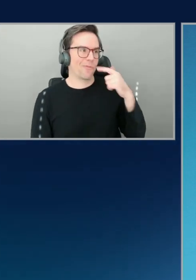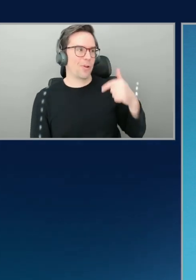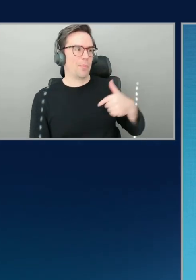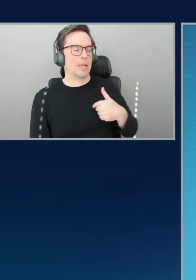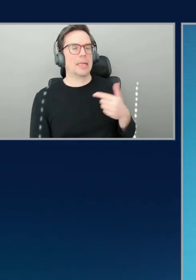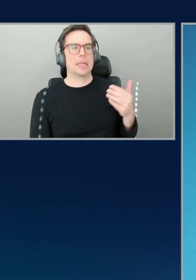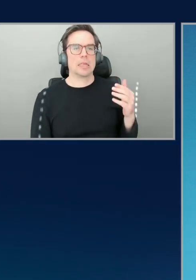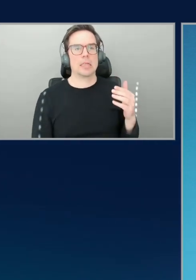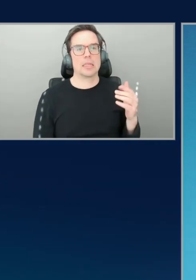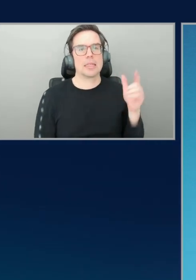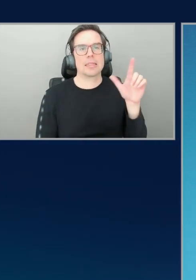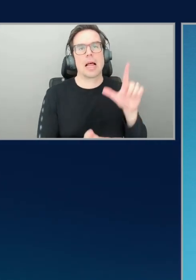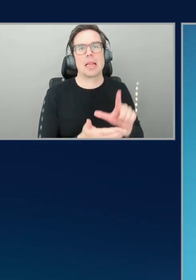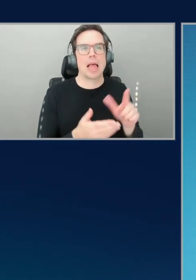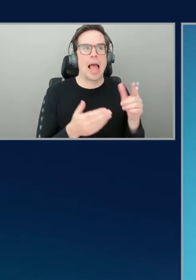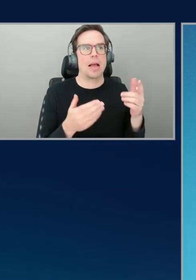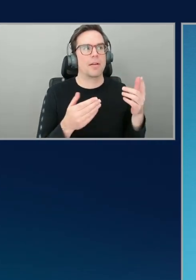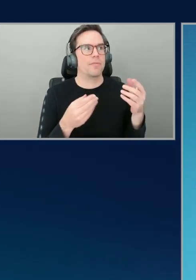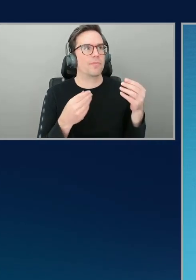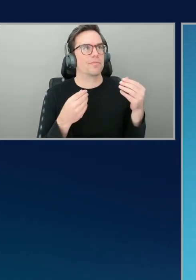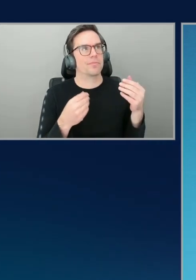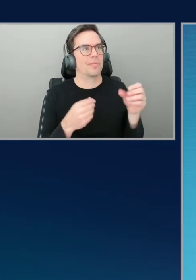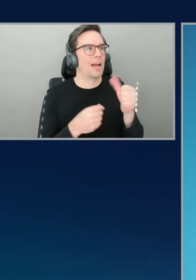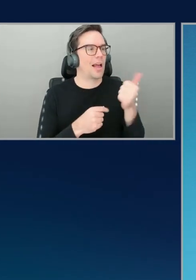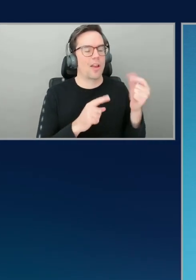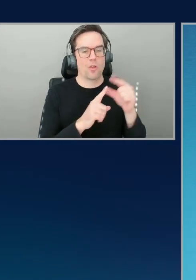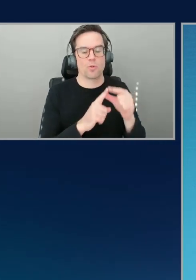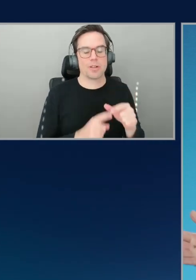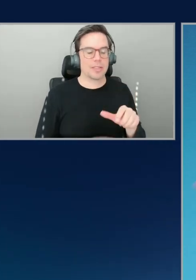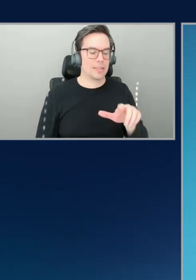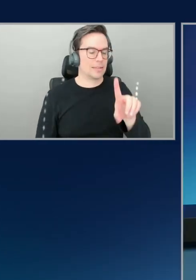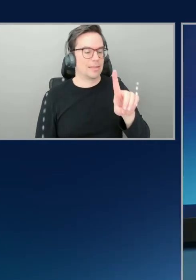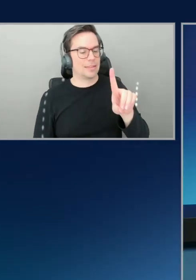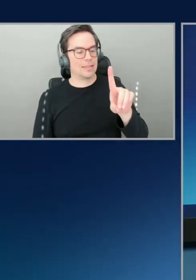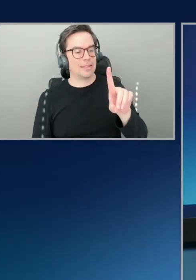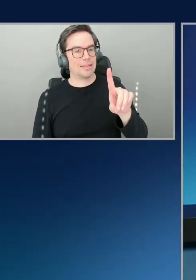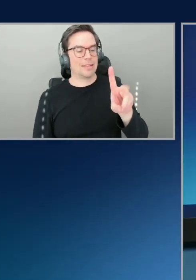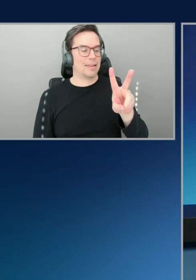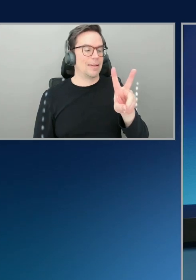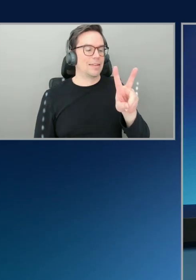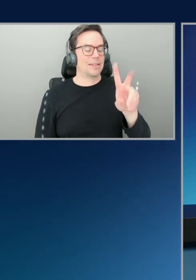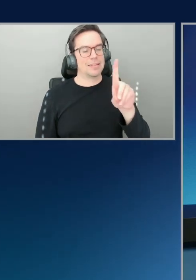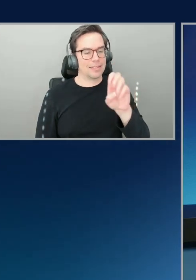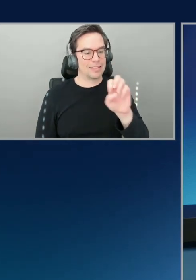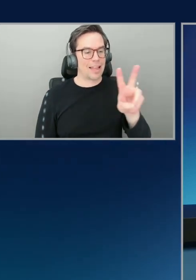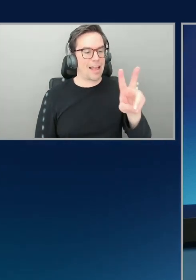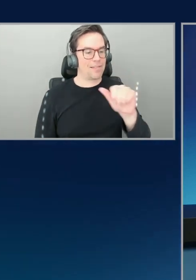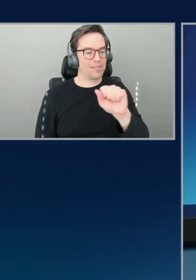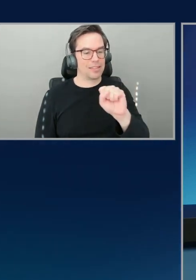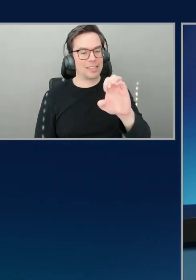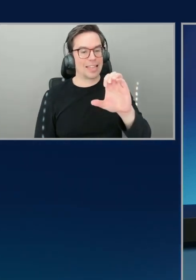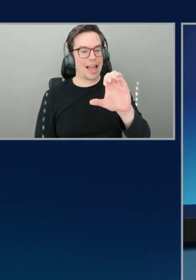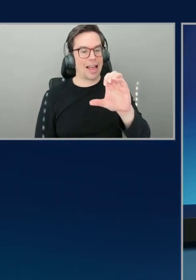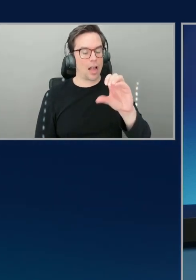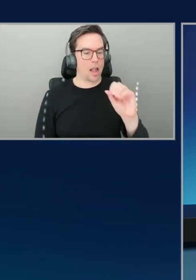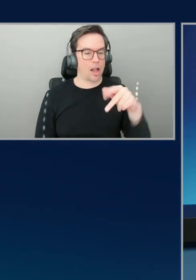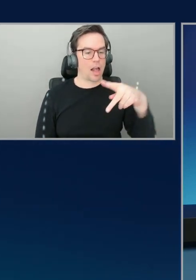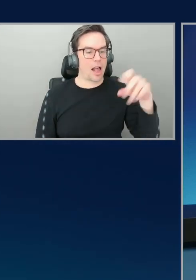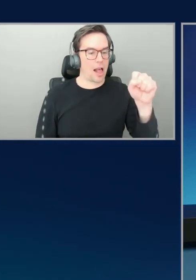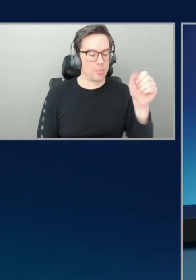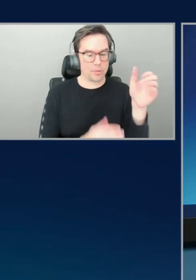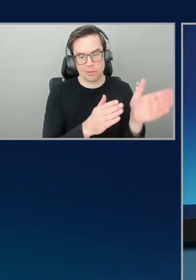that DevSecOps shift left. Exactly. Where you're shifting some of the security, uh, proactive,